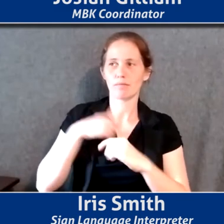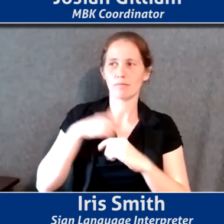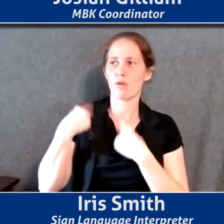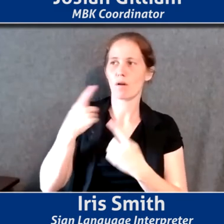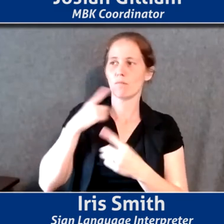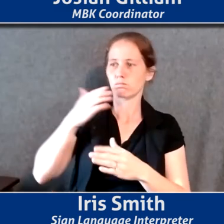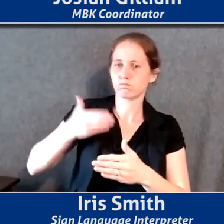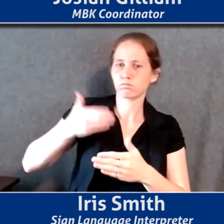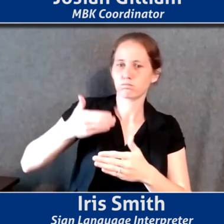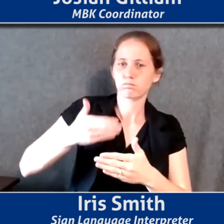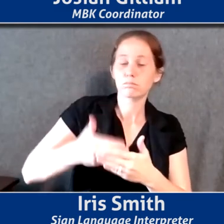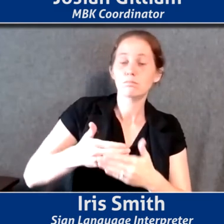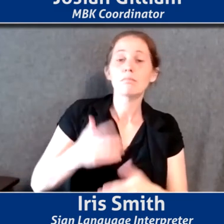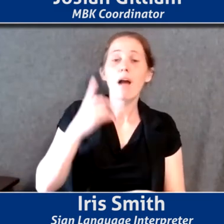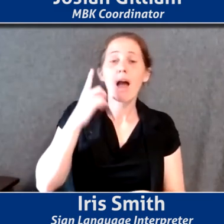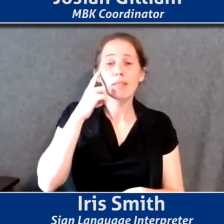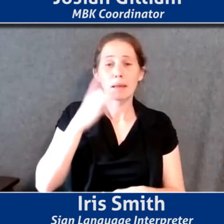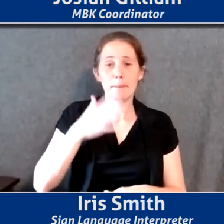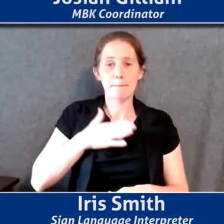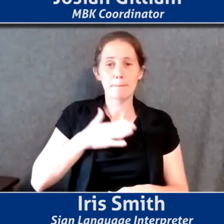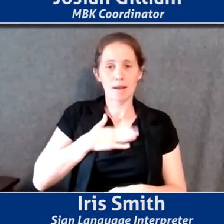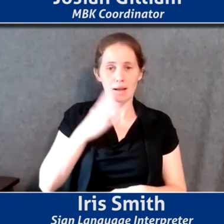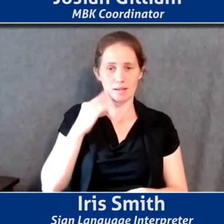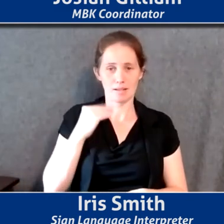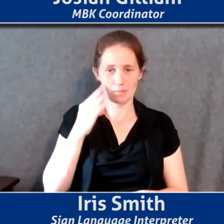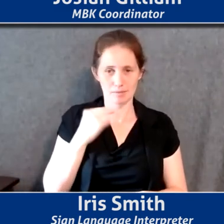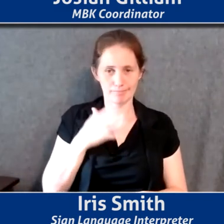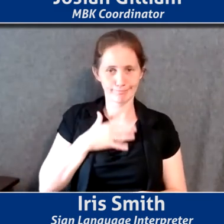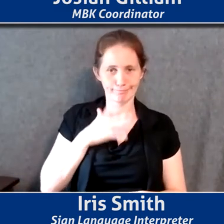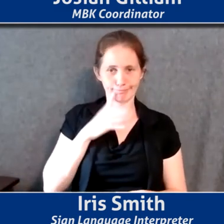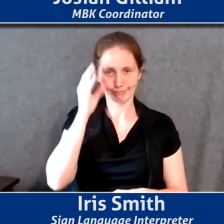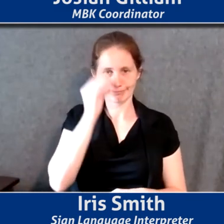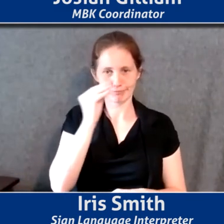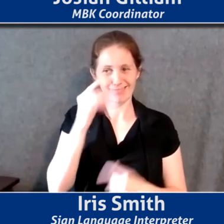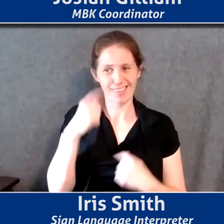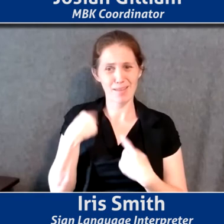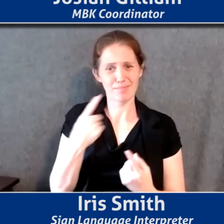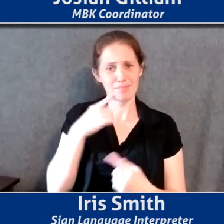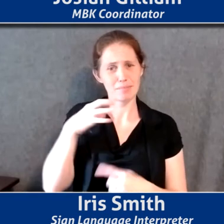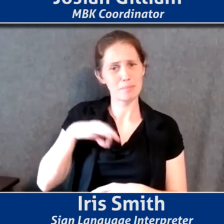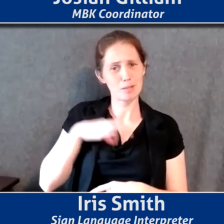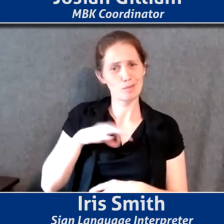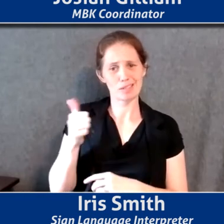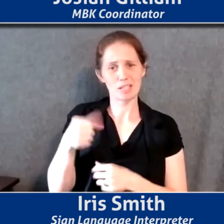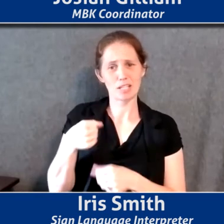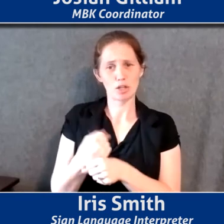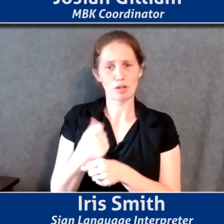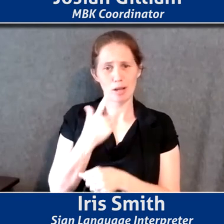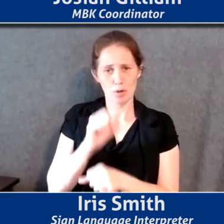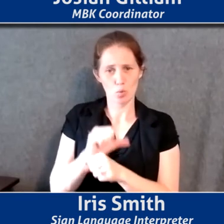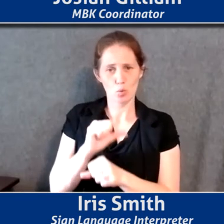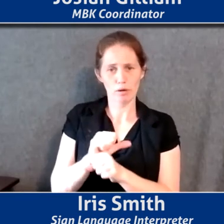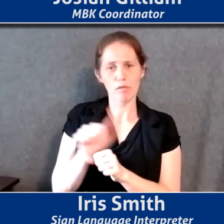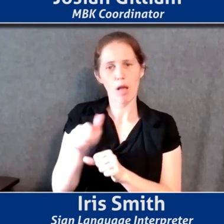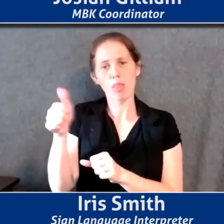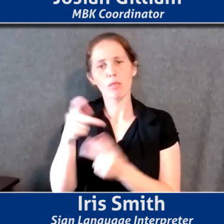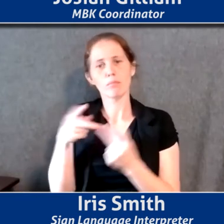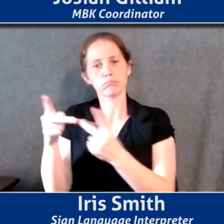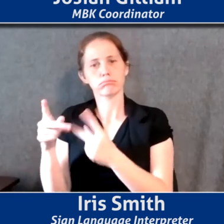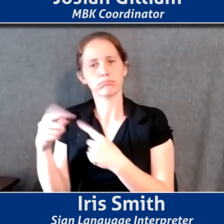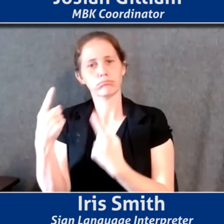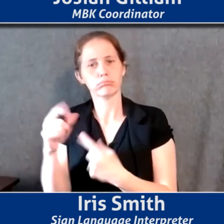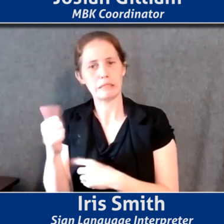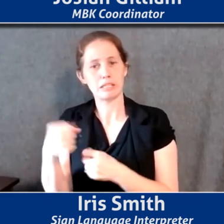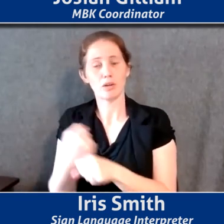And I think in my experience, um, and I've been in Pittsburgh 10 years and then been doing this kind of work elsewhere. I have never